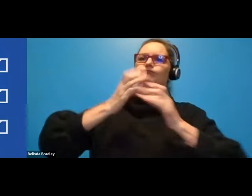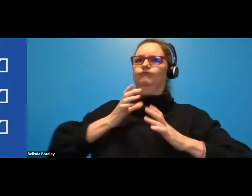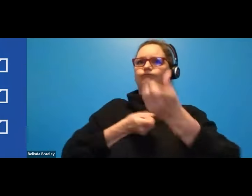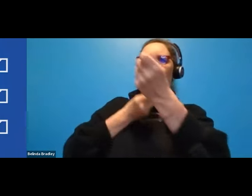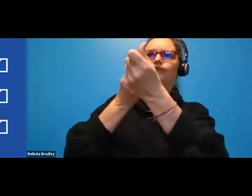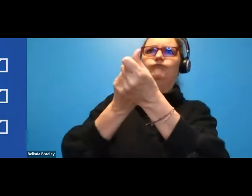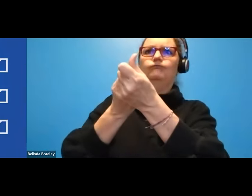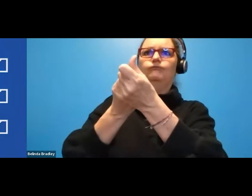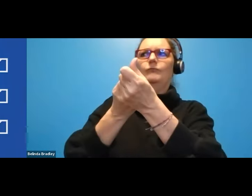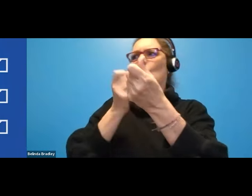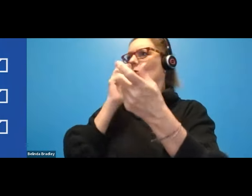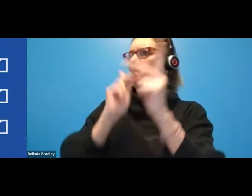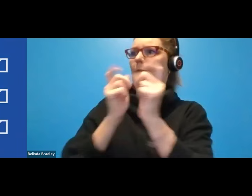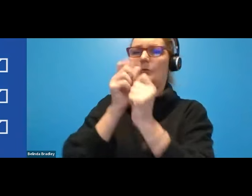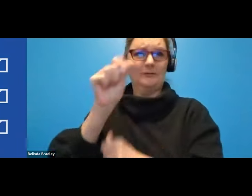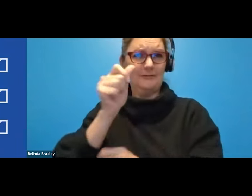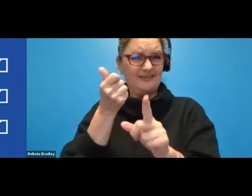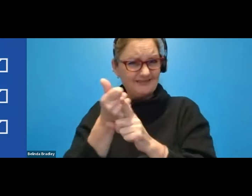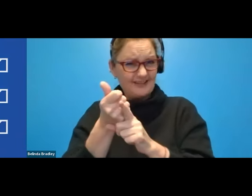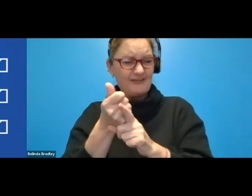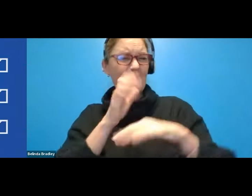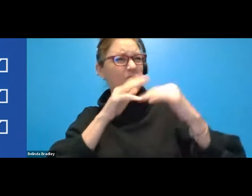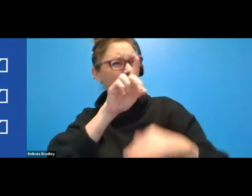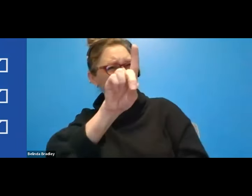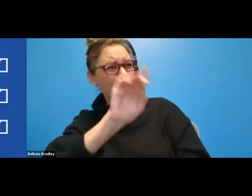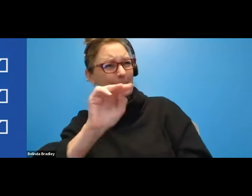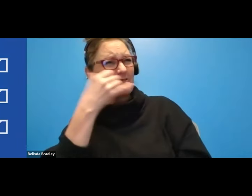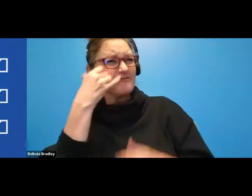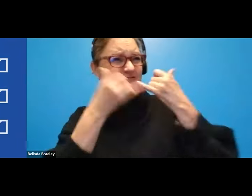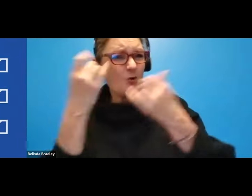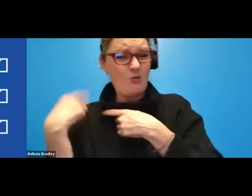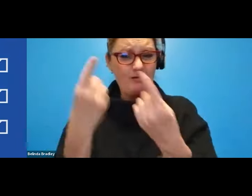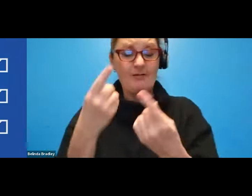They have handled over 1 million calls to date. Welcome, Jenny.